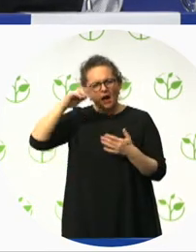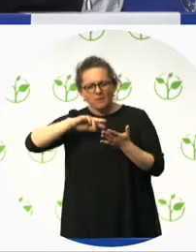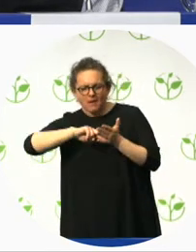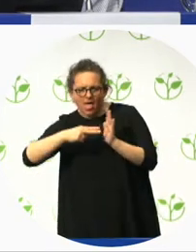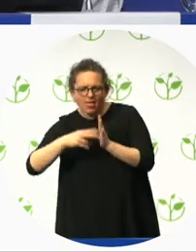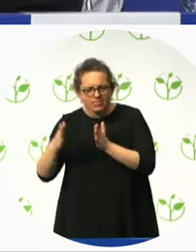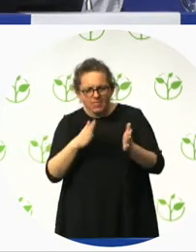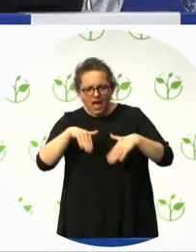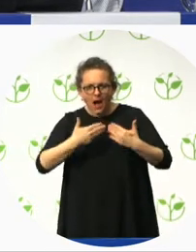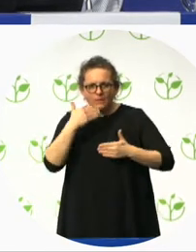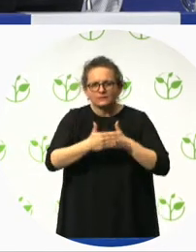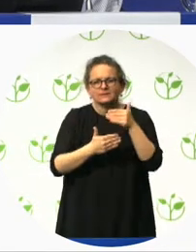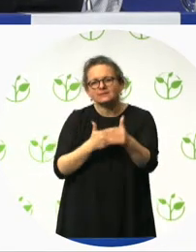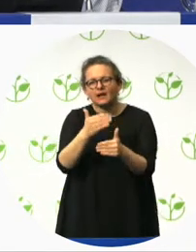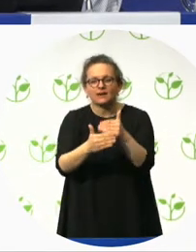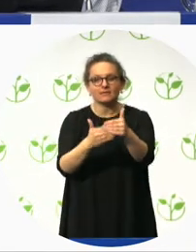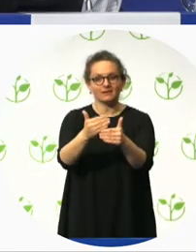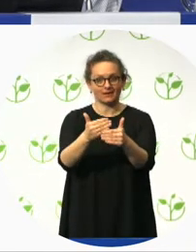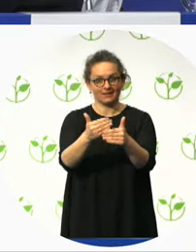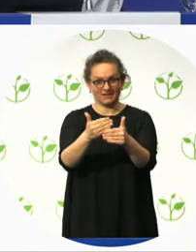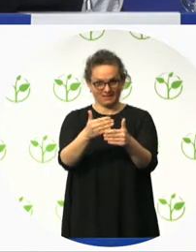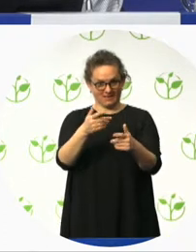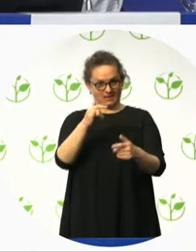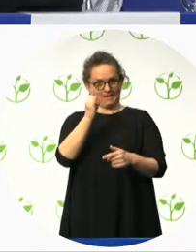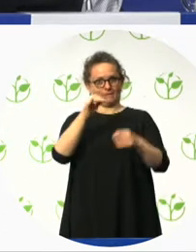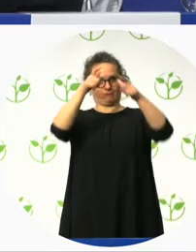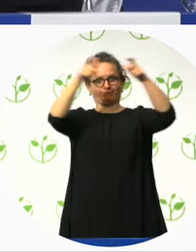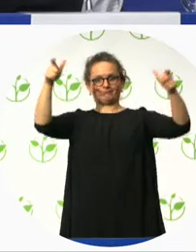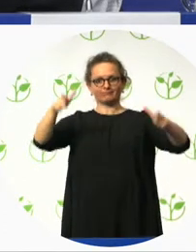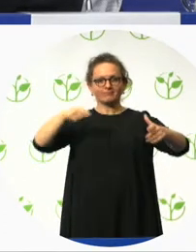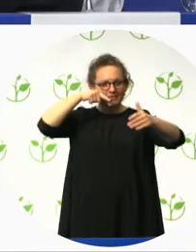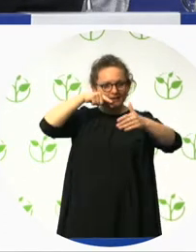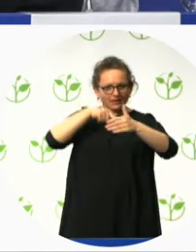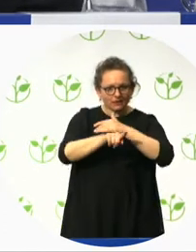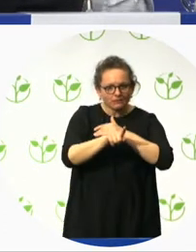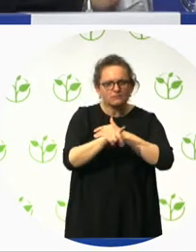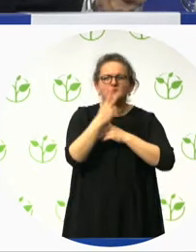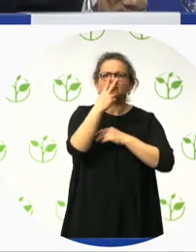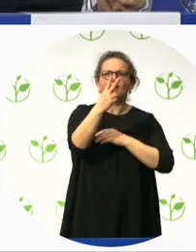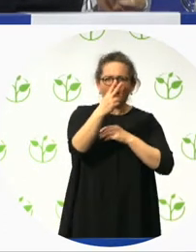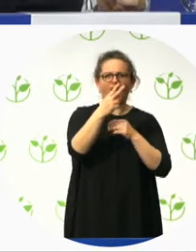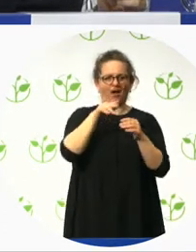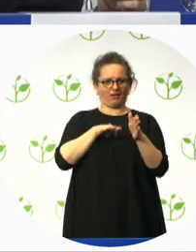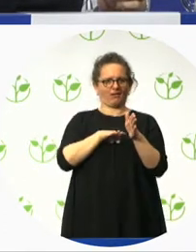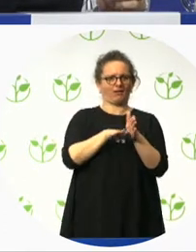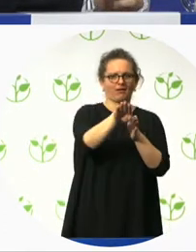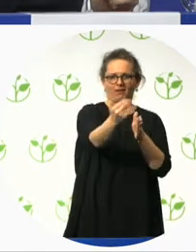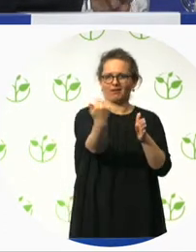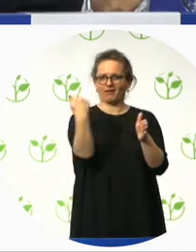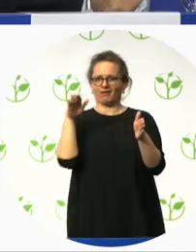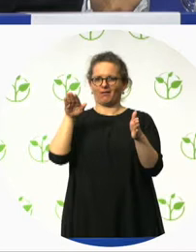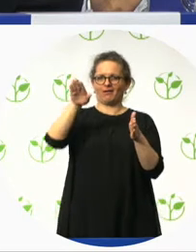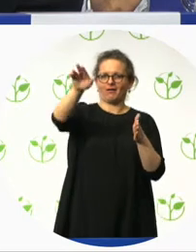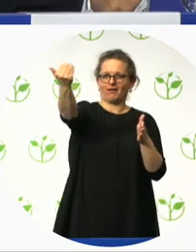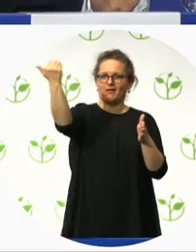see this ramp. This is a two-story building that has no stairs and no steps in it